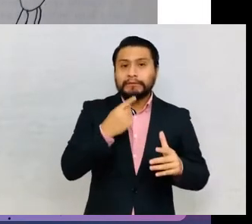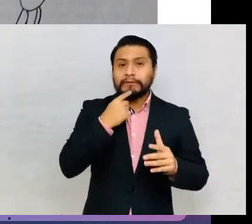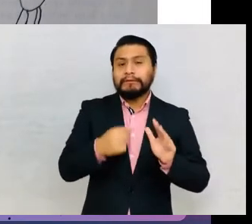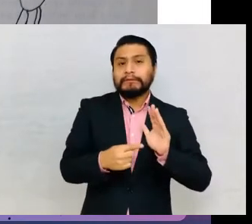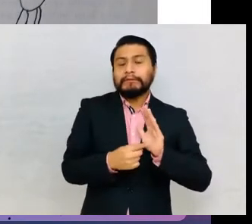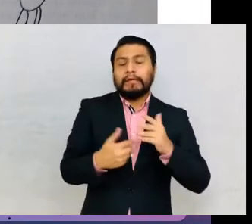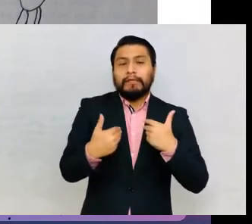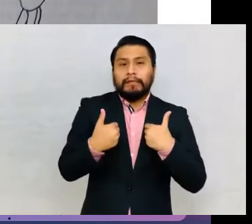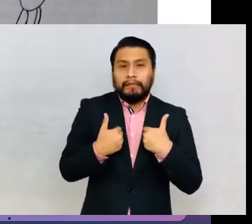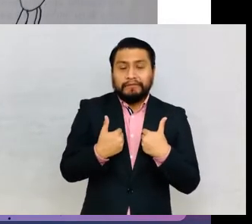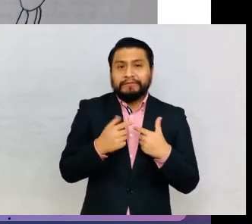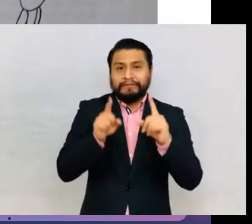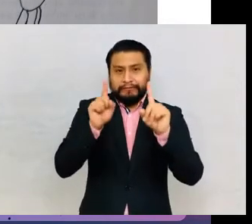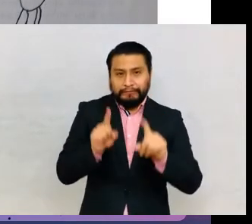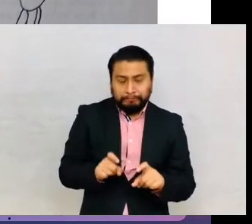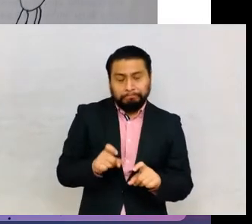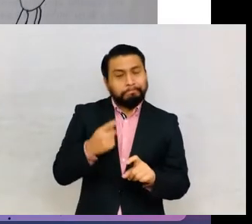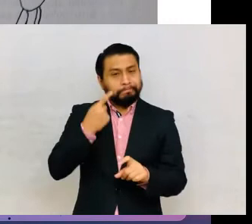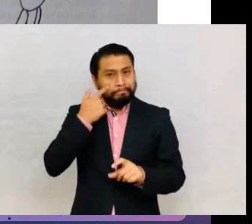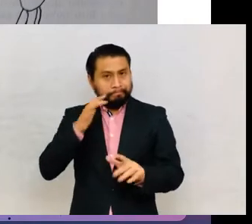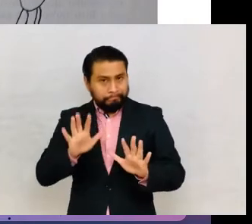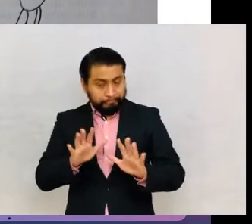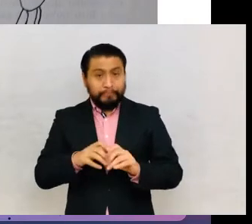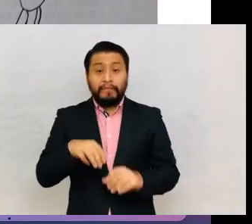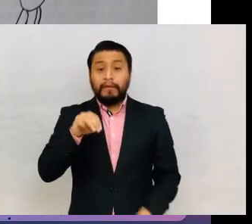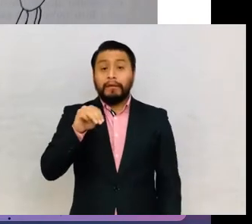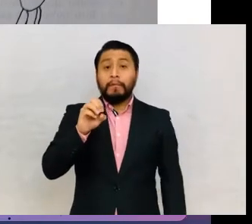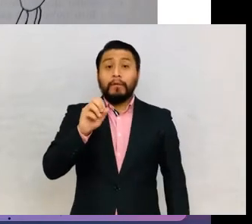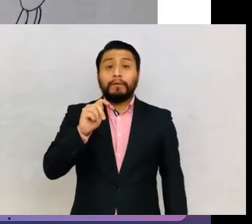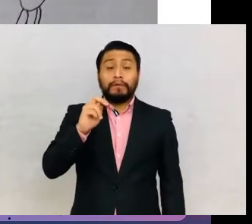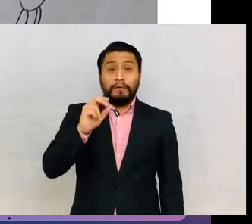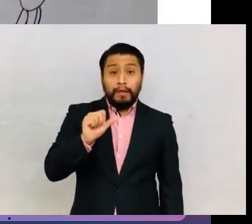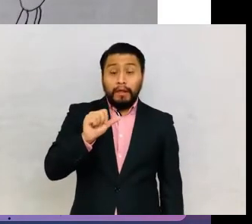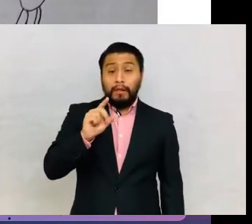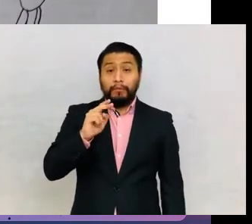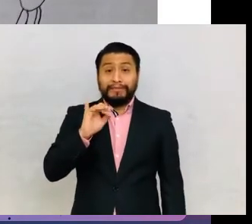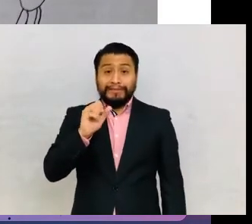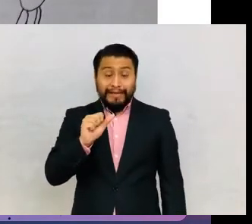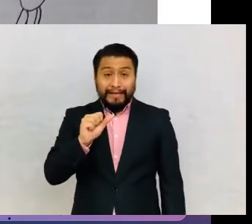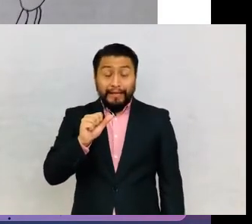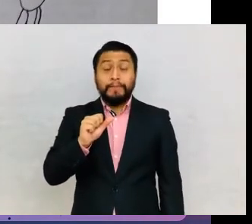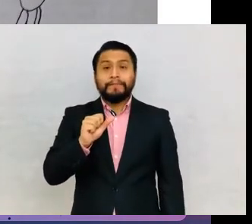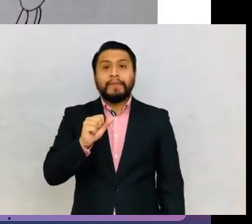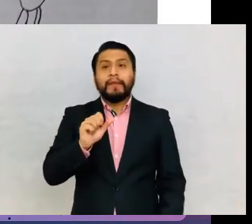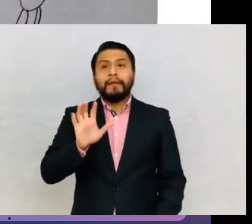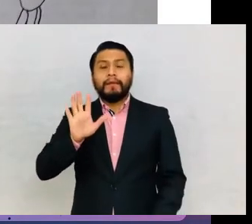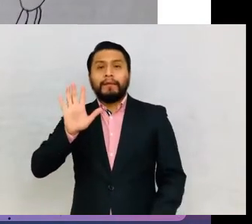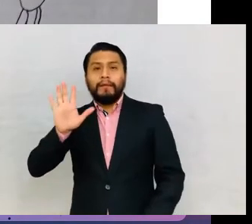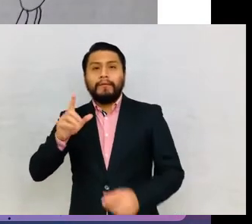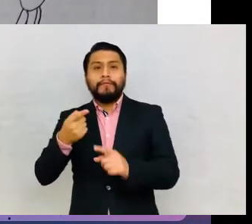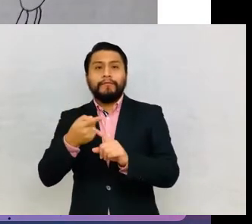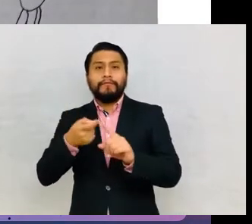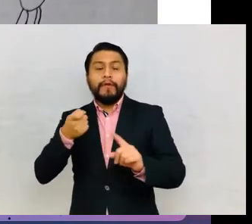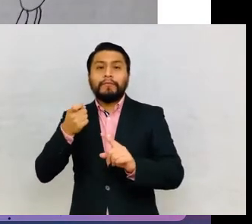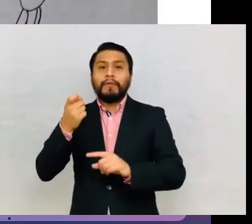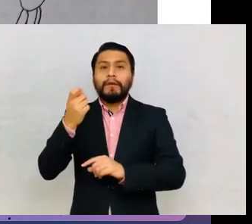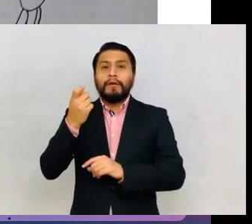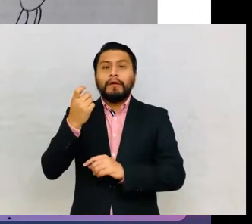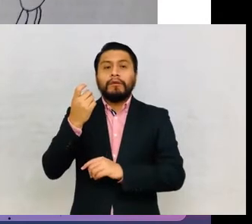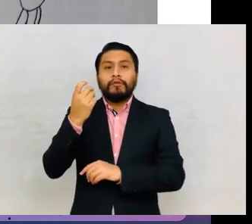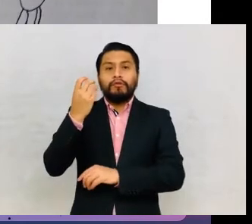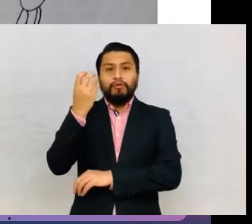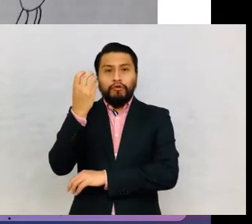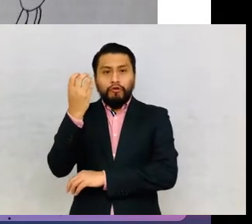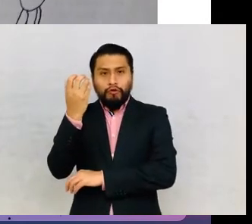their reservations about these tests. Montana Lucia Hastings, a disciple of Columbia University psychologist